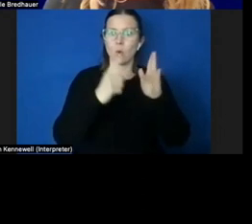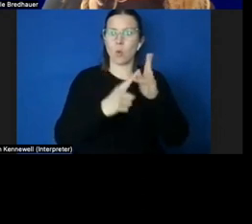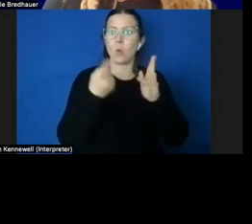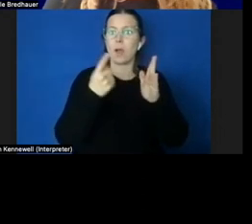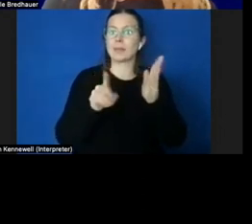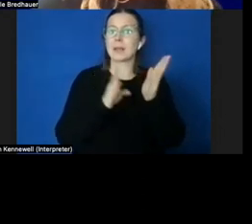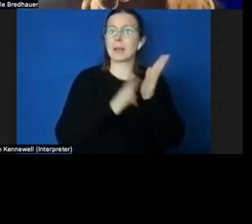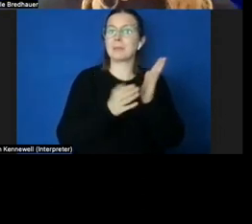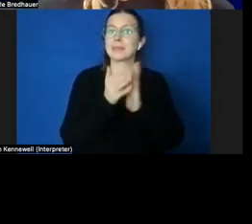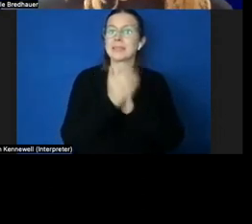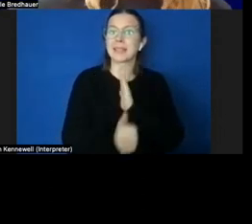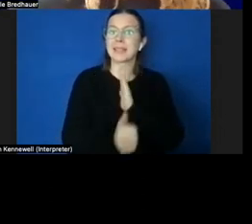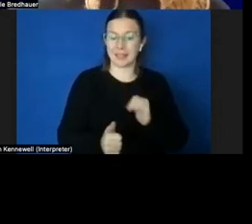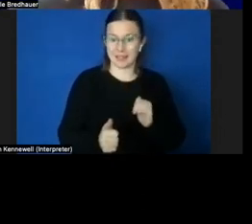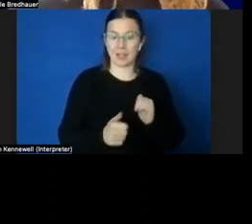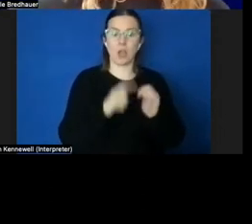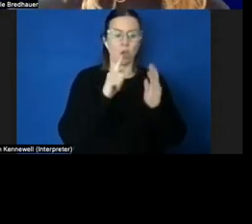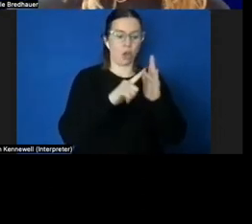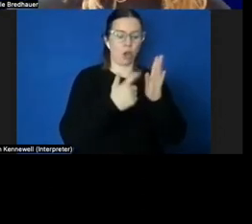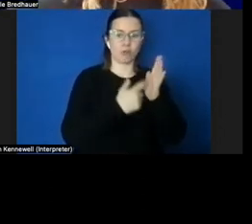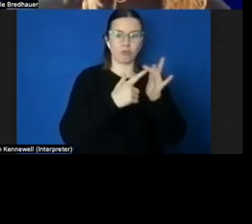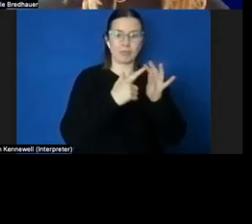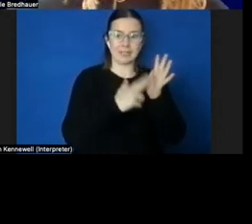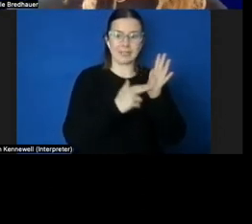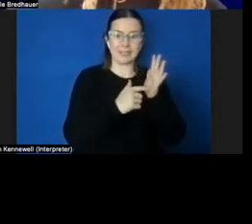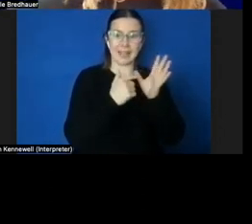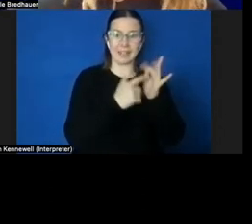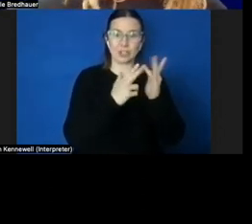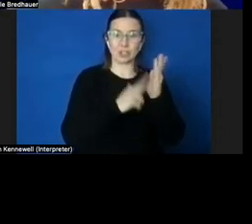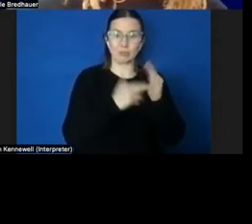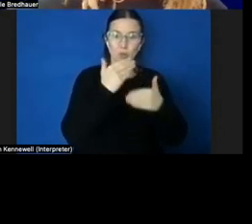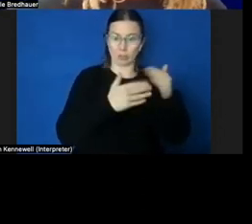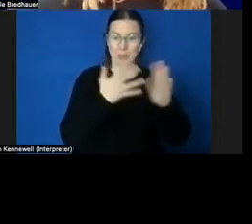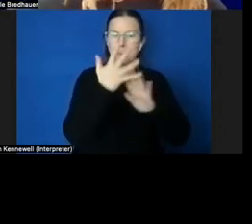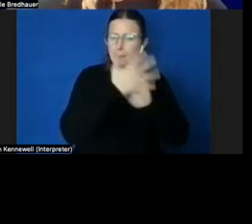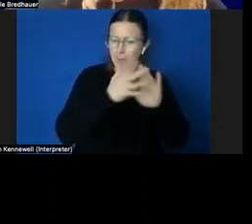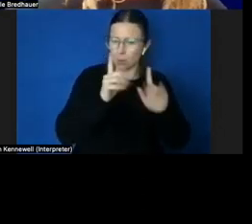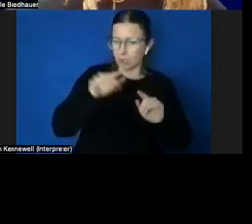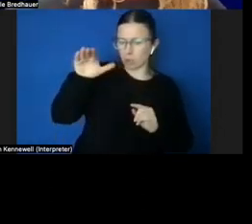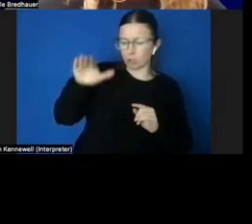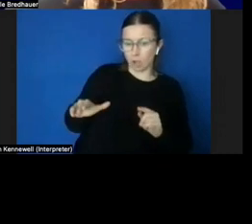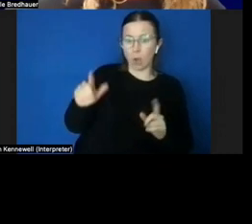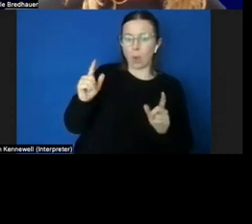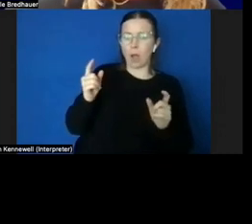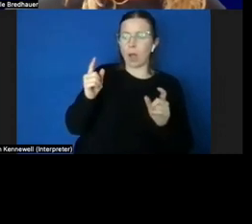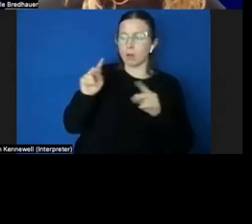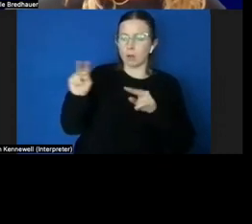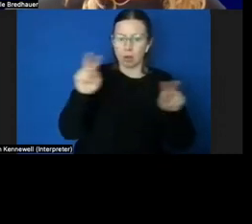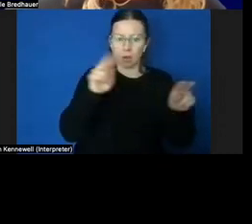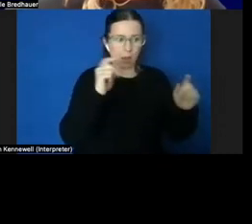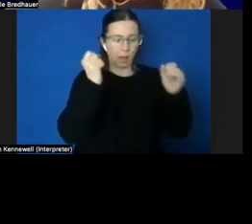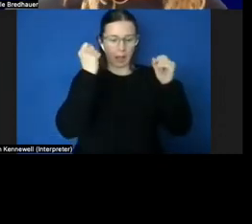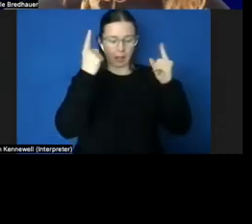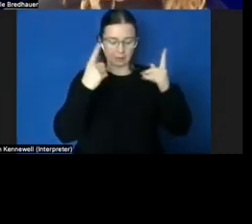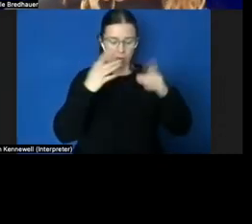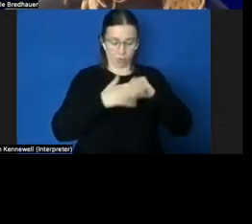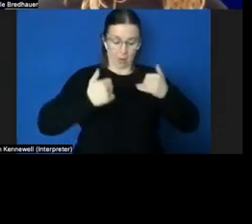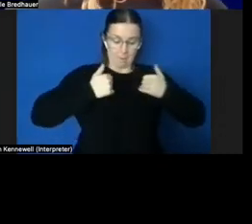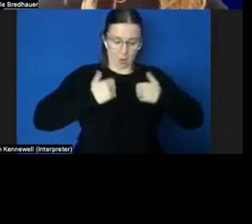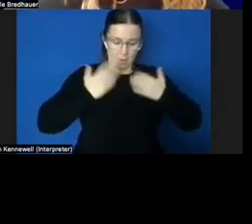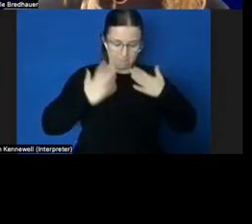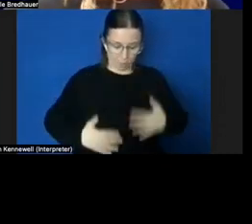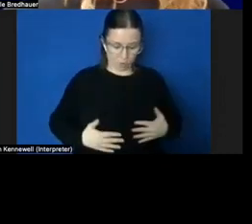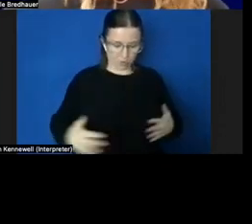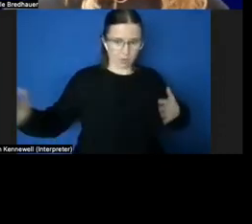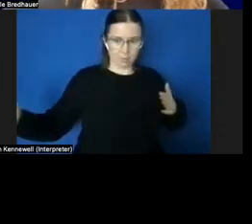Firstly, the orientation process. The child learns to understand the spatial dimensions of the body. The